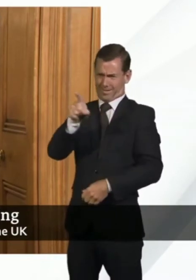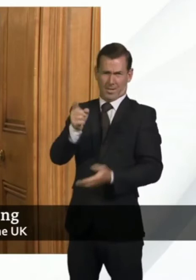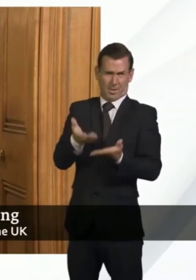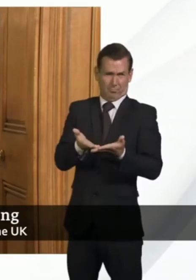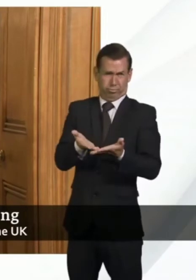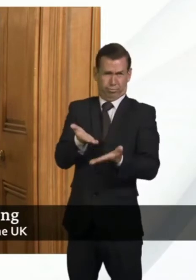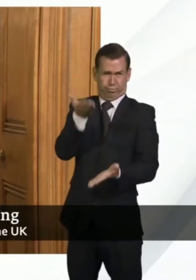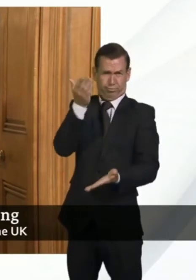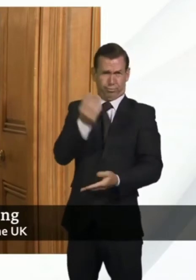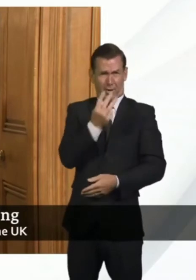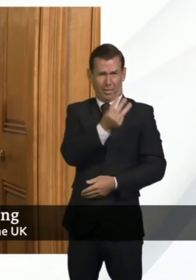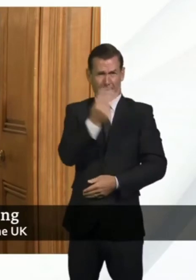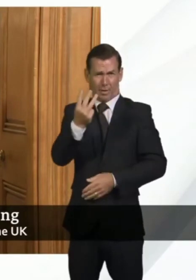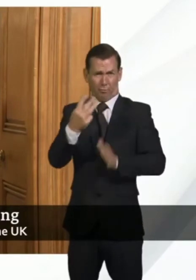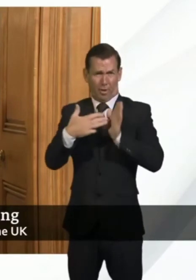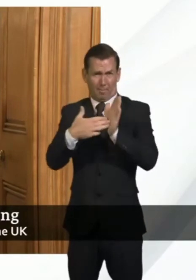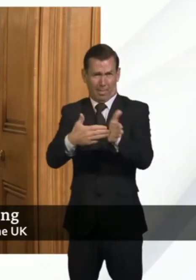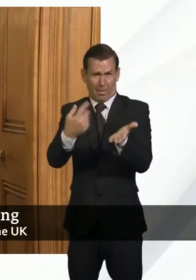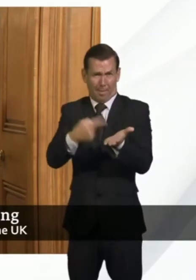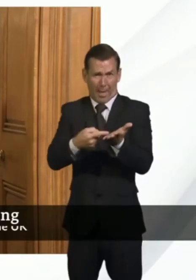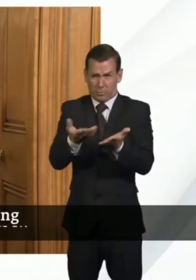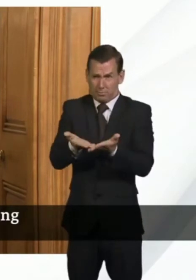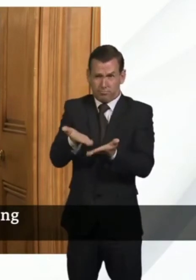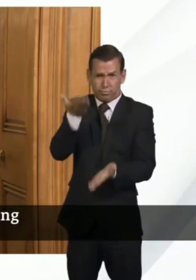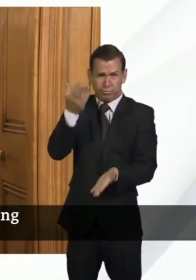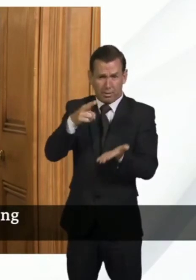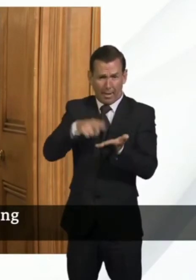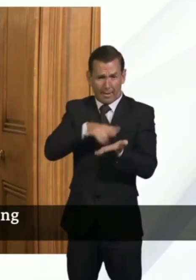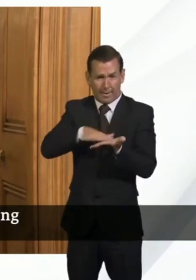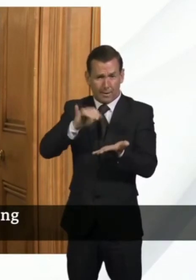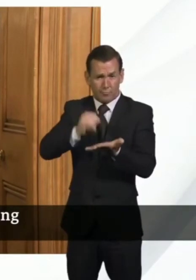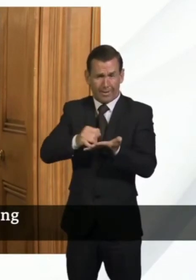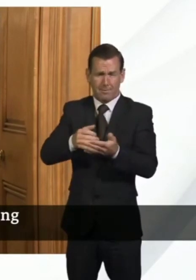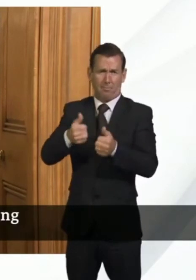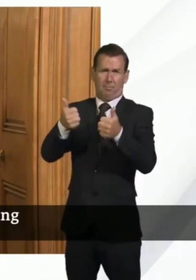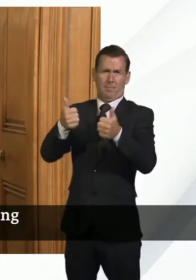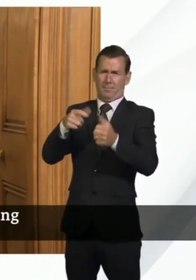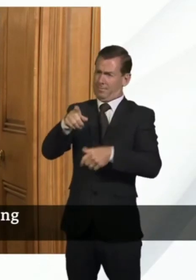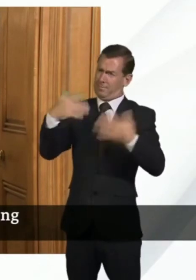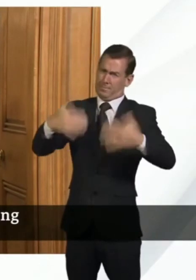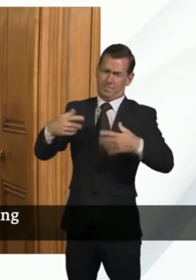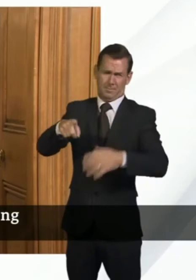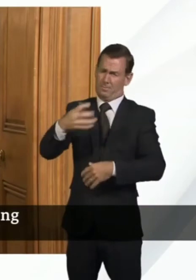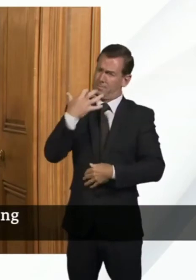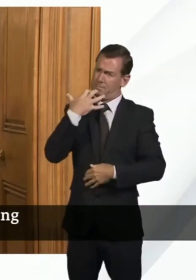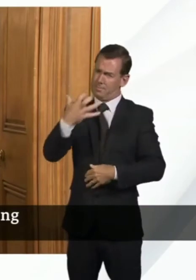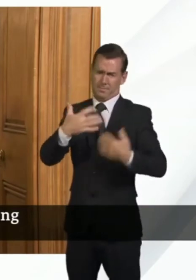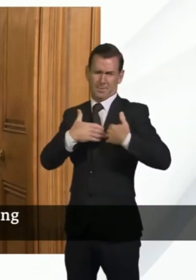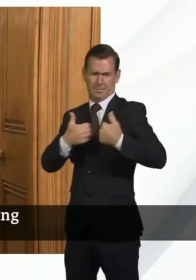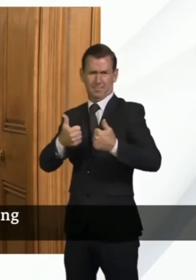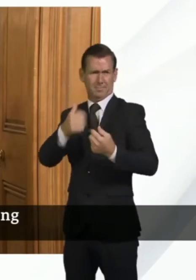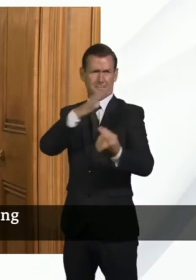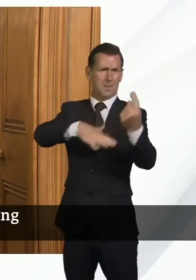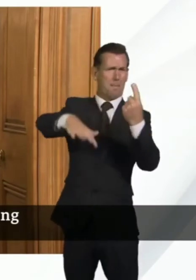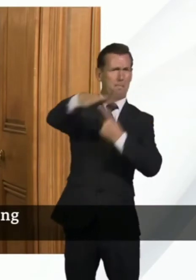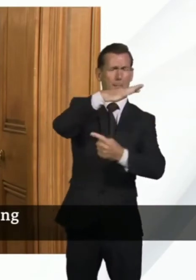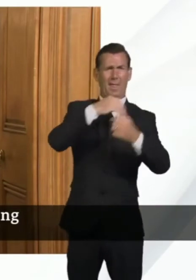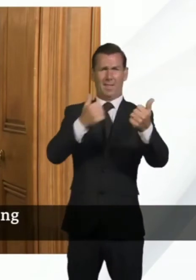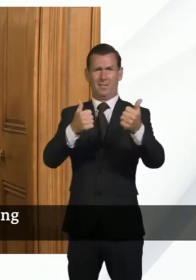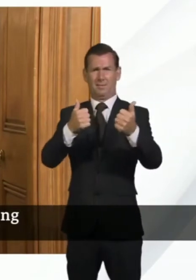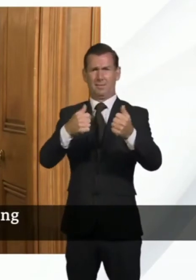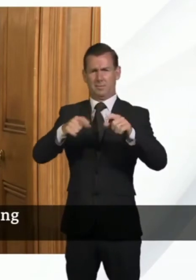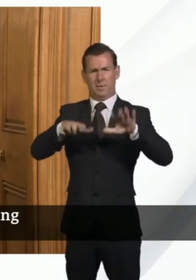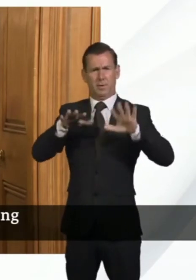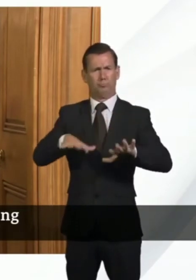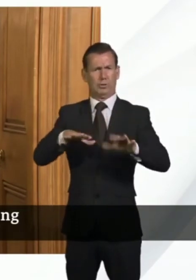Captain Tom said a marker of generosity and the public have matched it. Incredibly, it now looks as if British people and